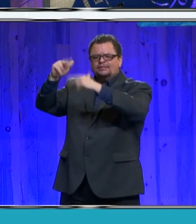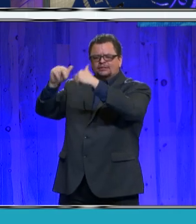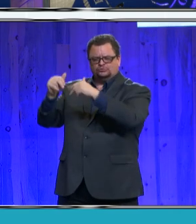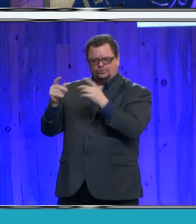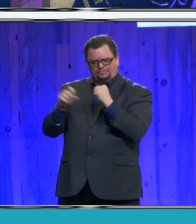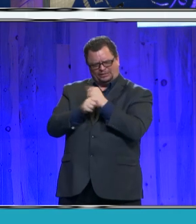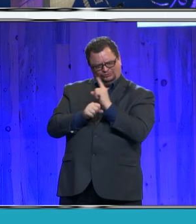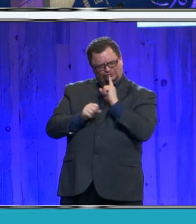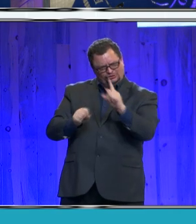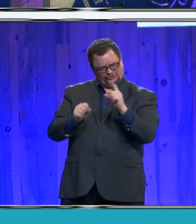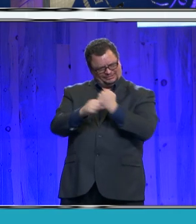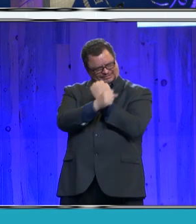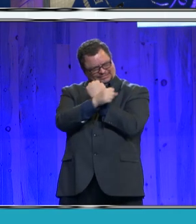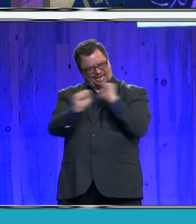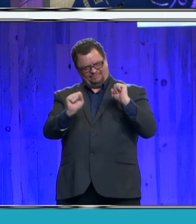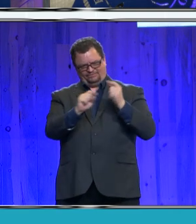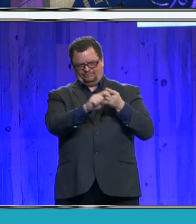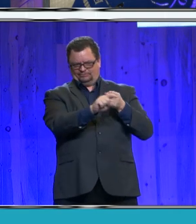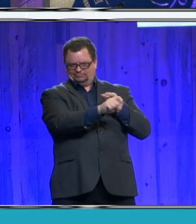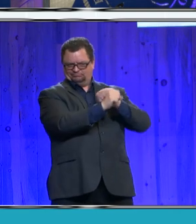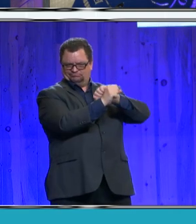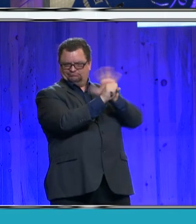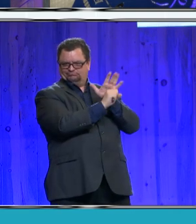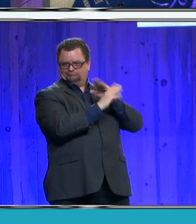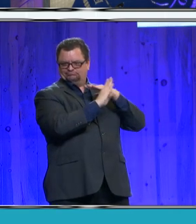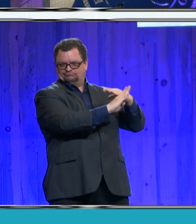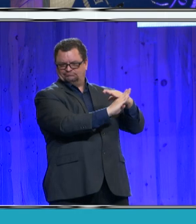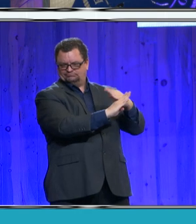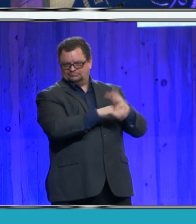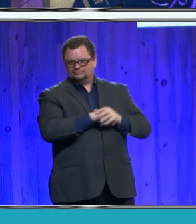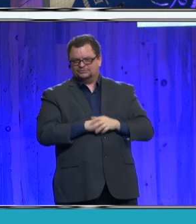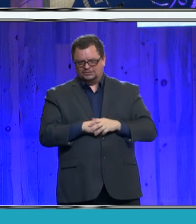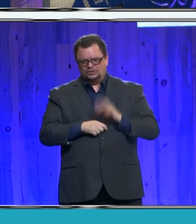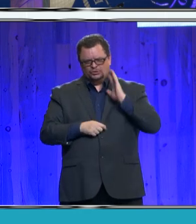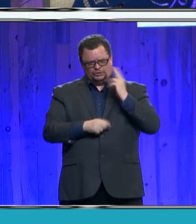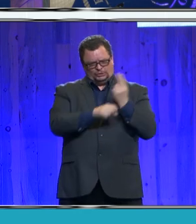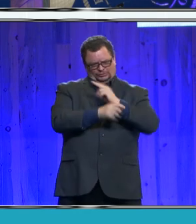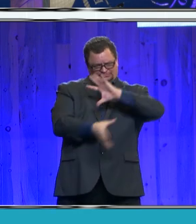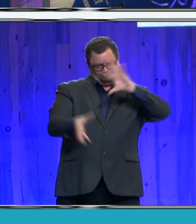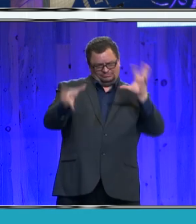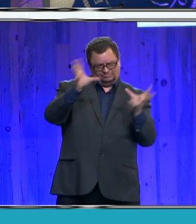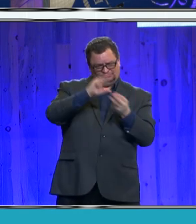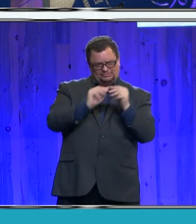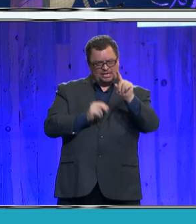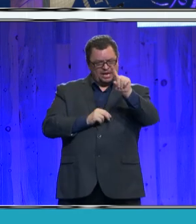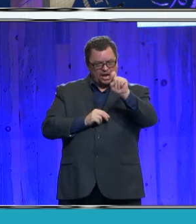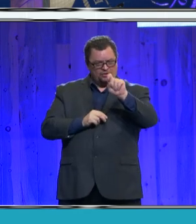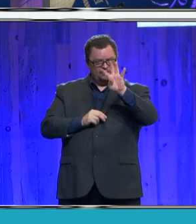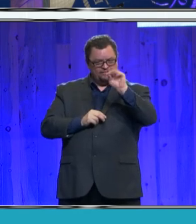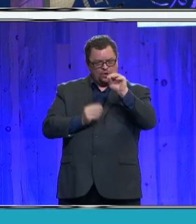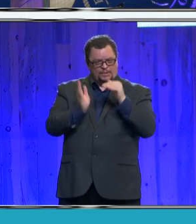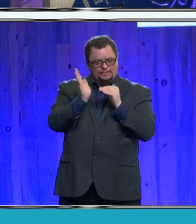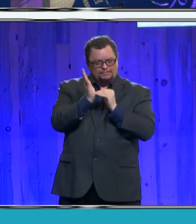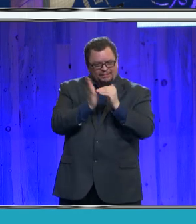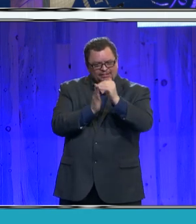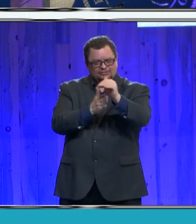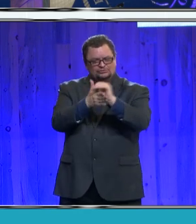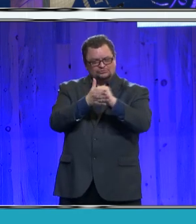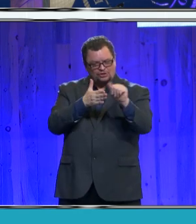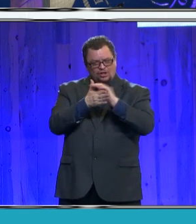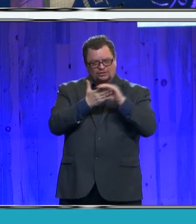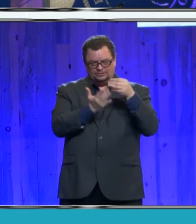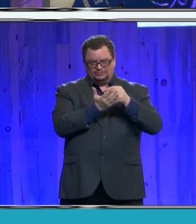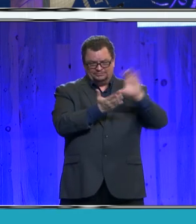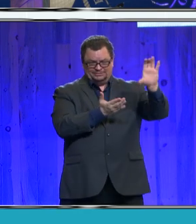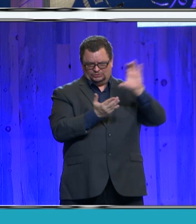In all, we will use almost $140 million in ARPA funds to support economic recovery, public health